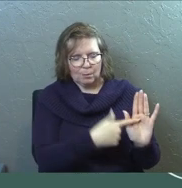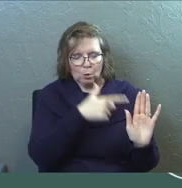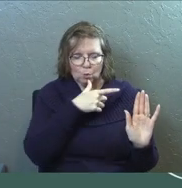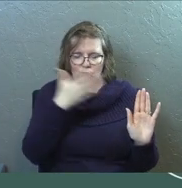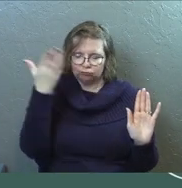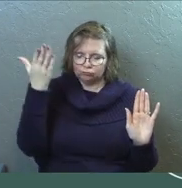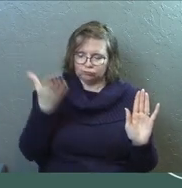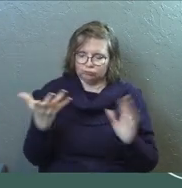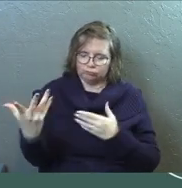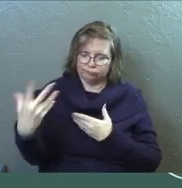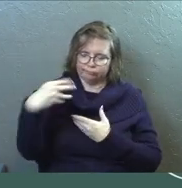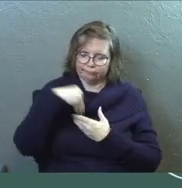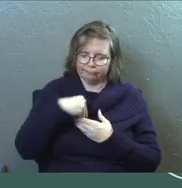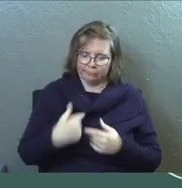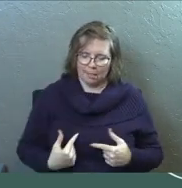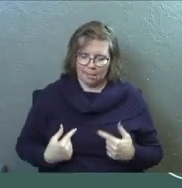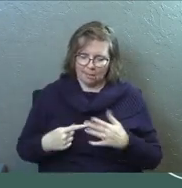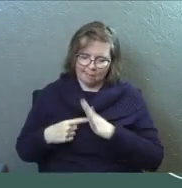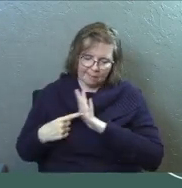who you are in our life.